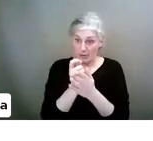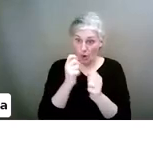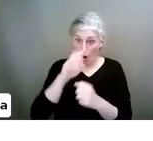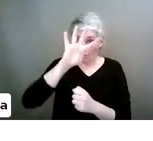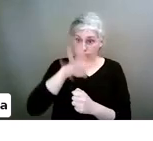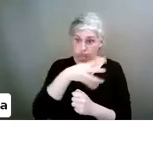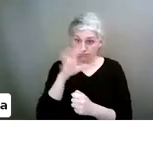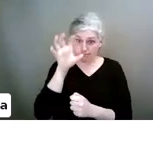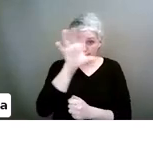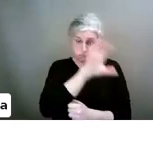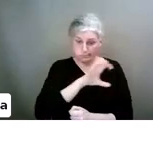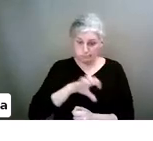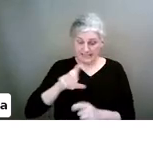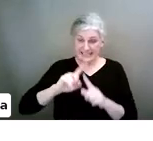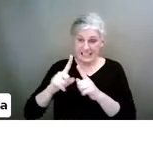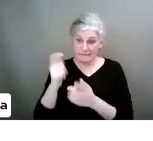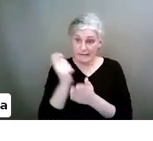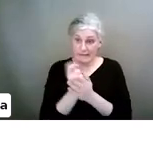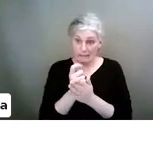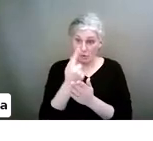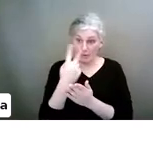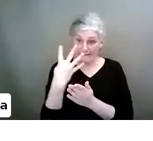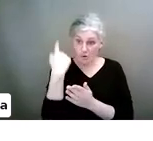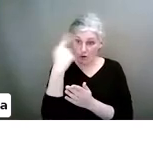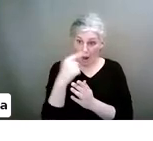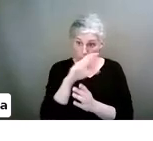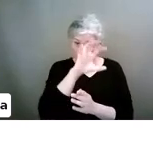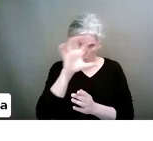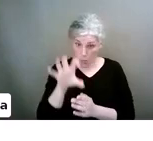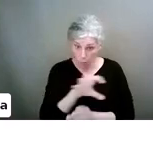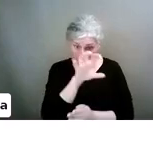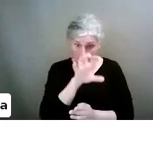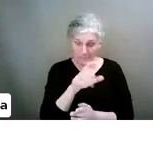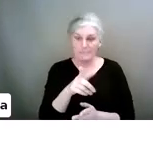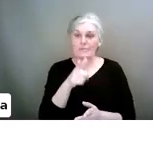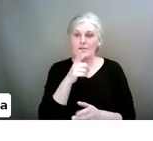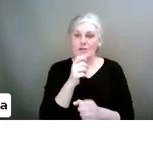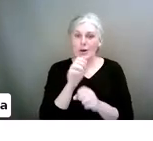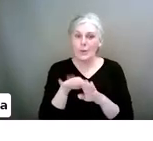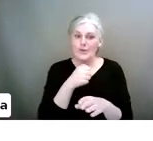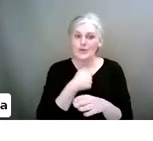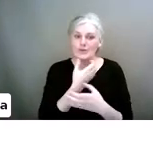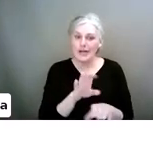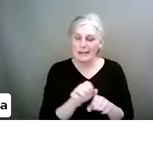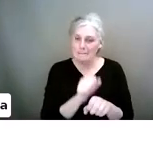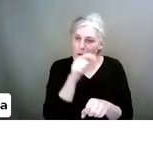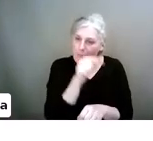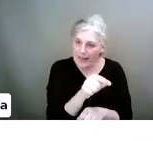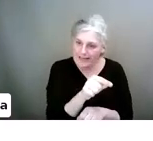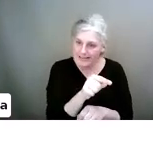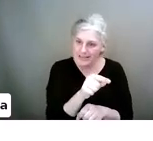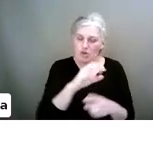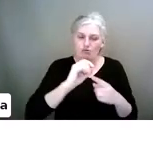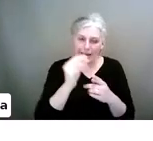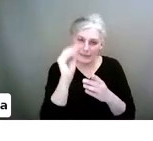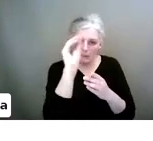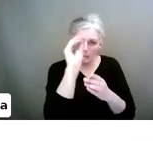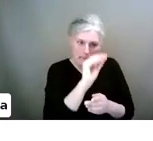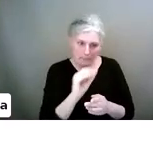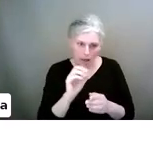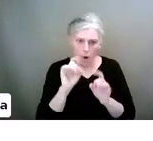of these different pieces to 24 hours and talking to kids about that, you know, fill it up, write it down with them